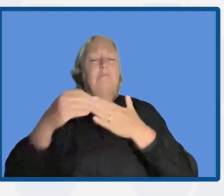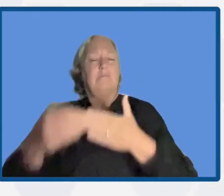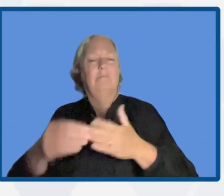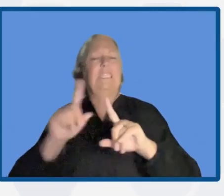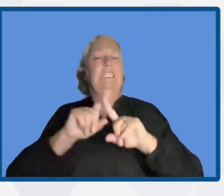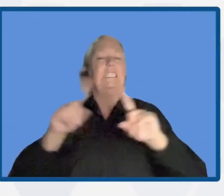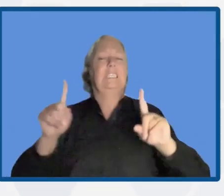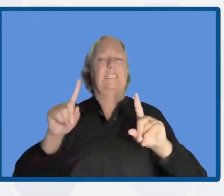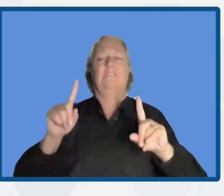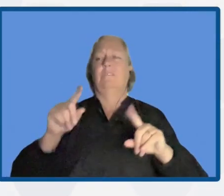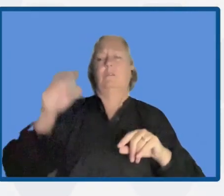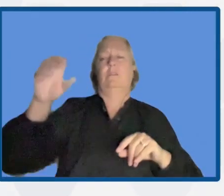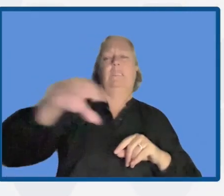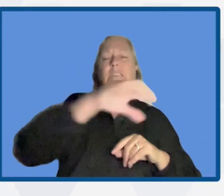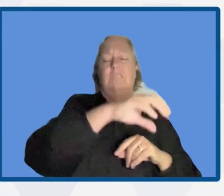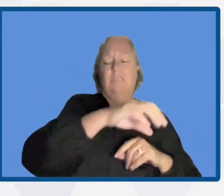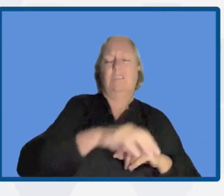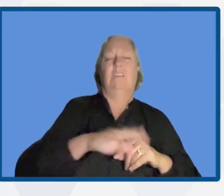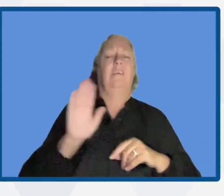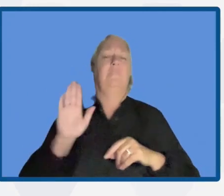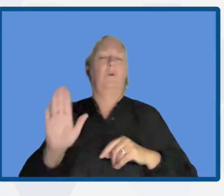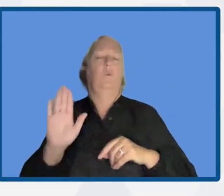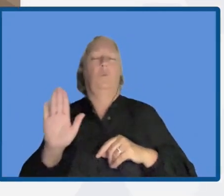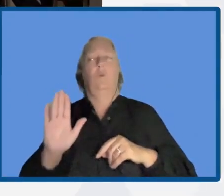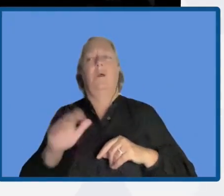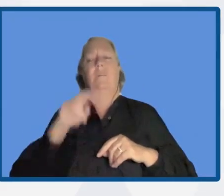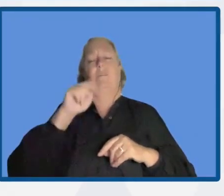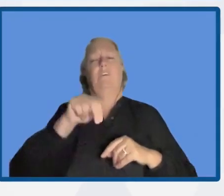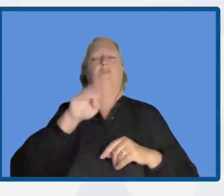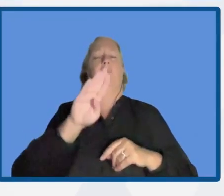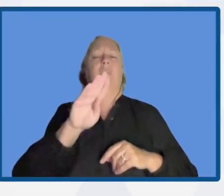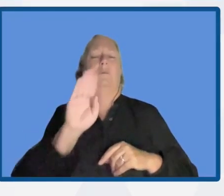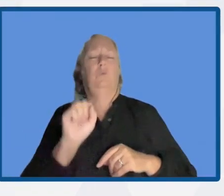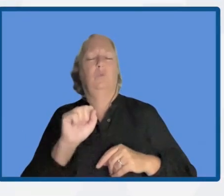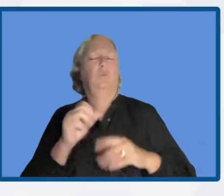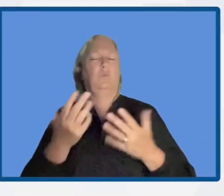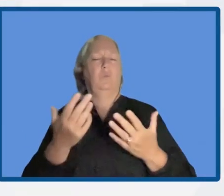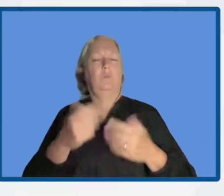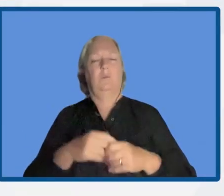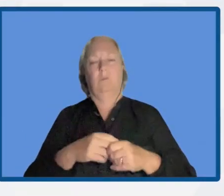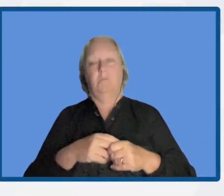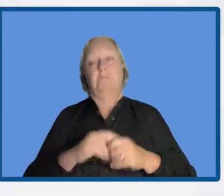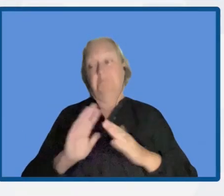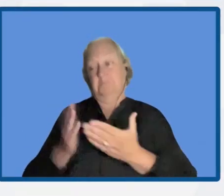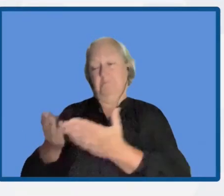in the construction of nature-based solutions? Valkyria, the floor is yours. Thank you.